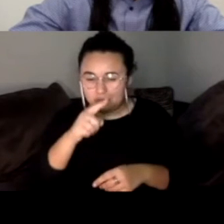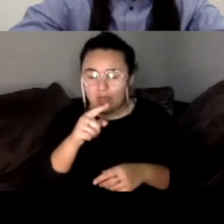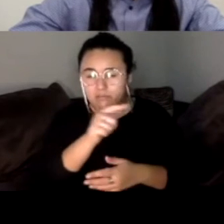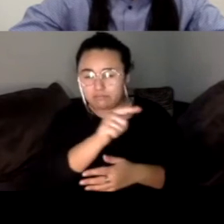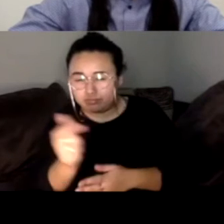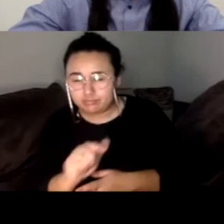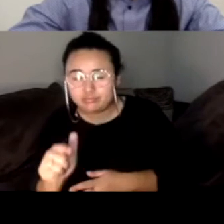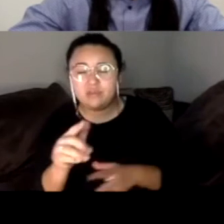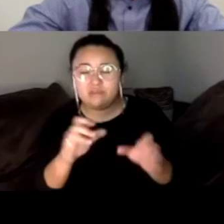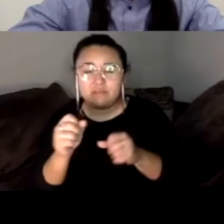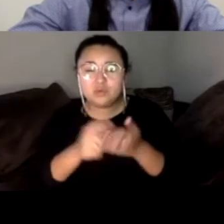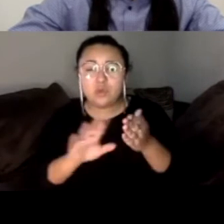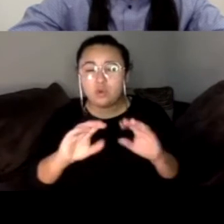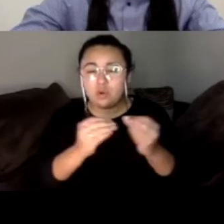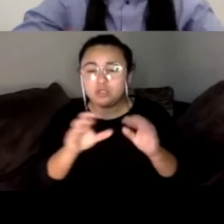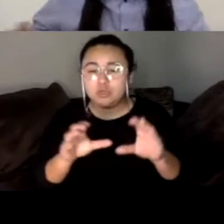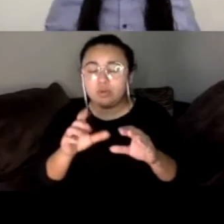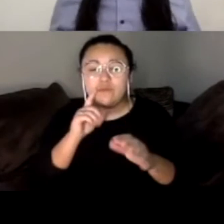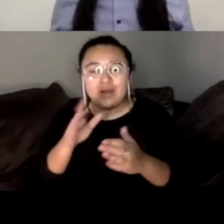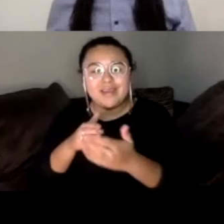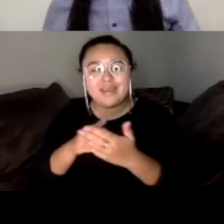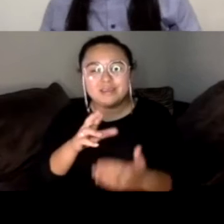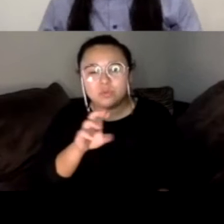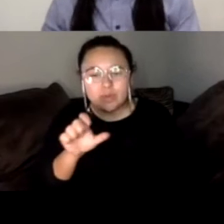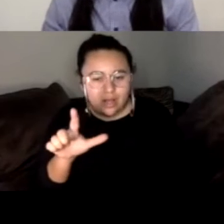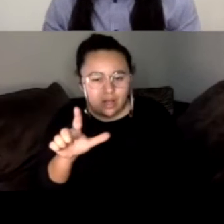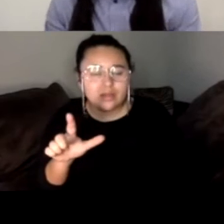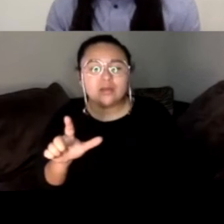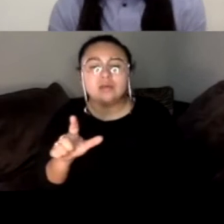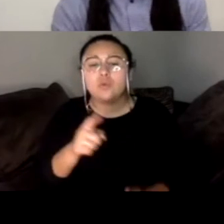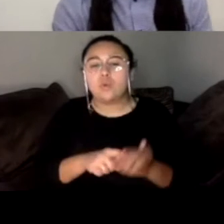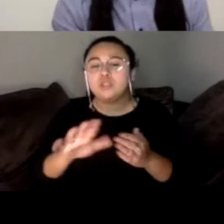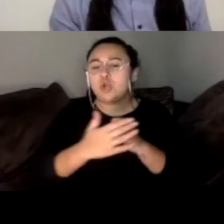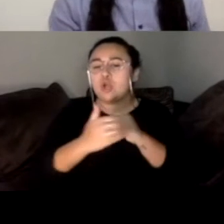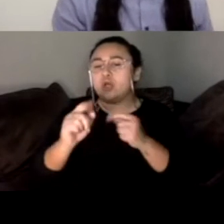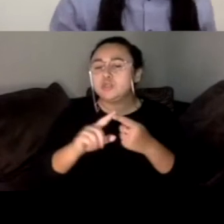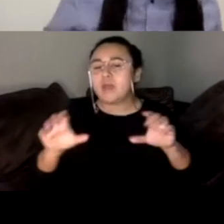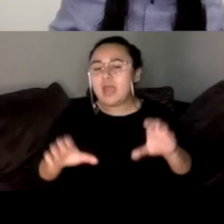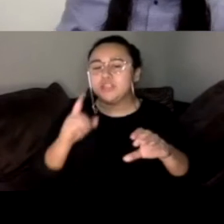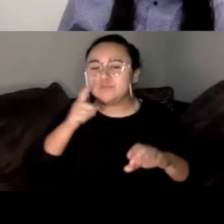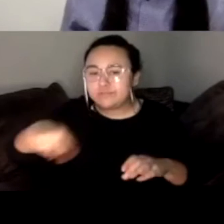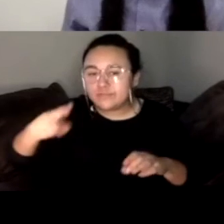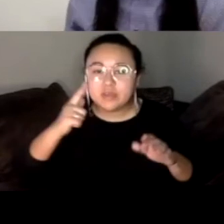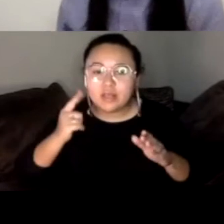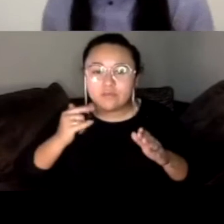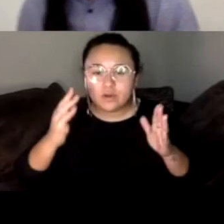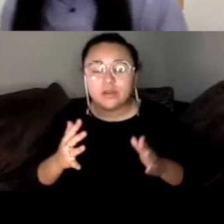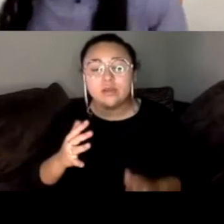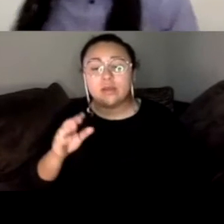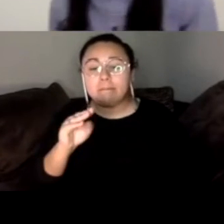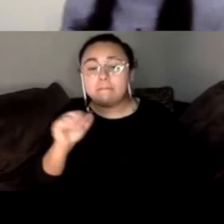what is your organization doing against the recall and what is your call to action to California's and Matt, I'll start with you.